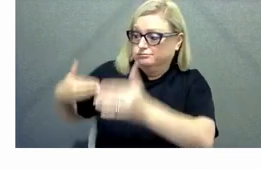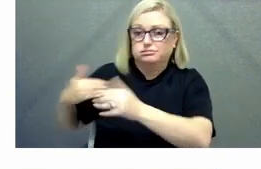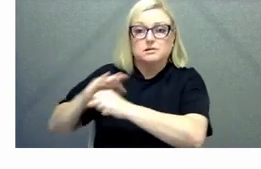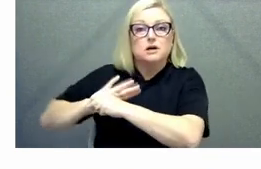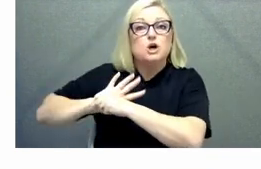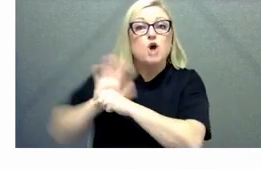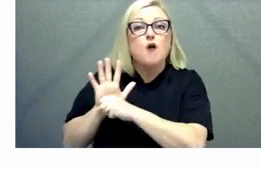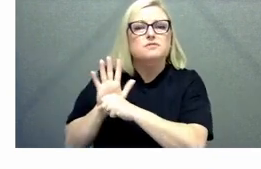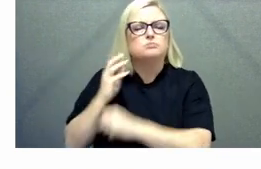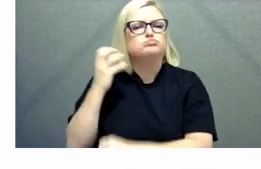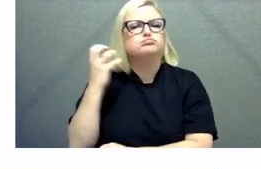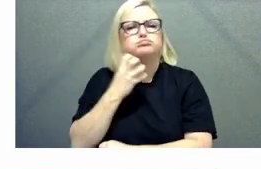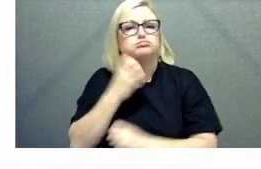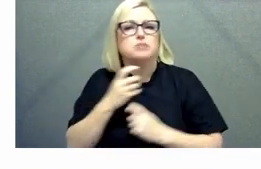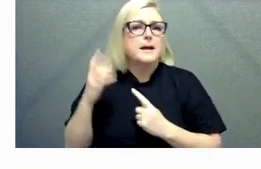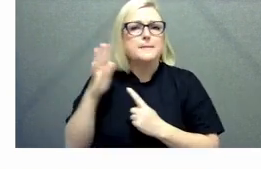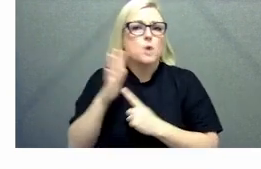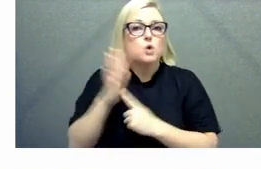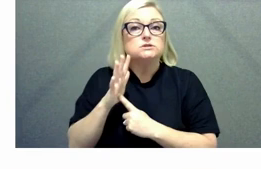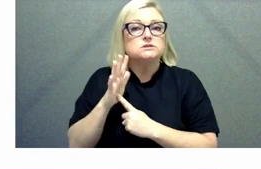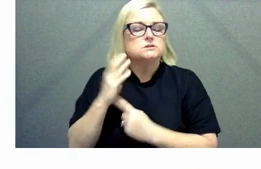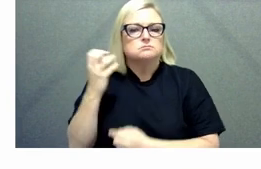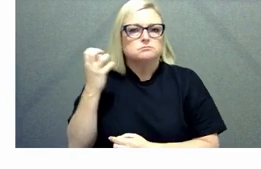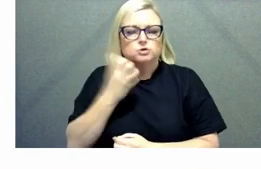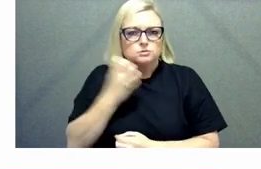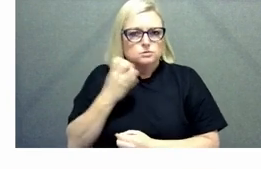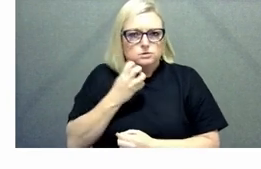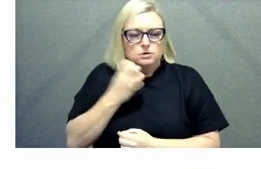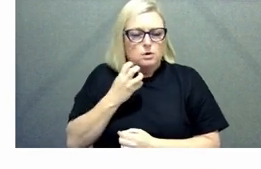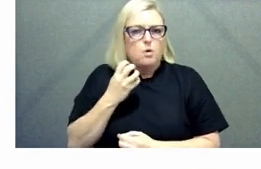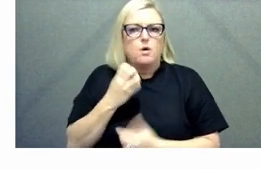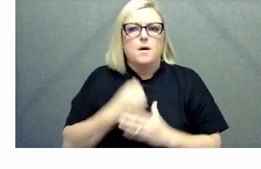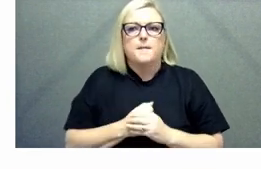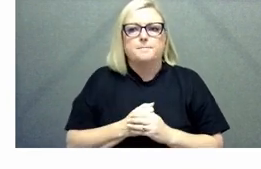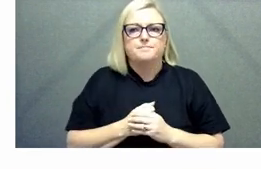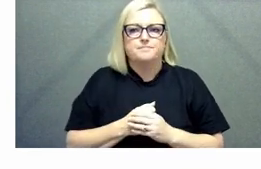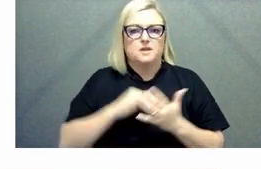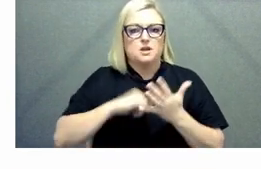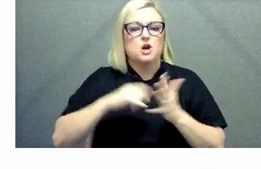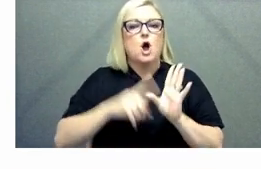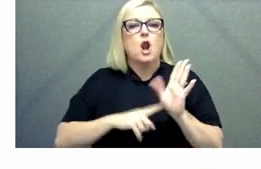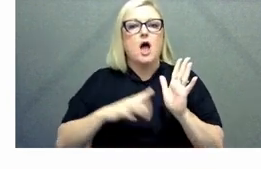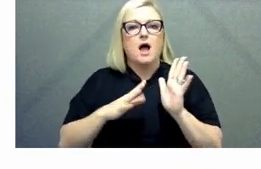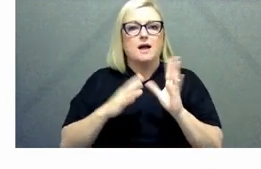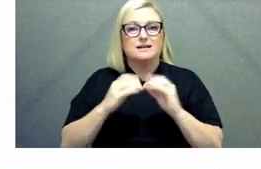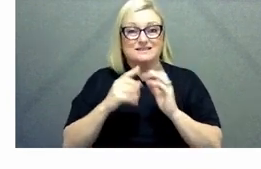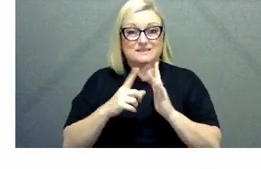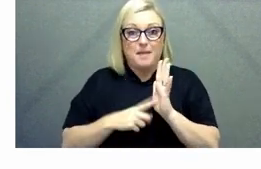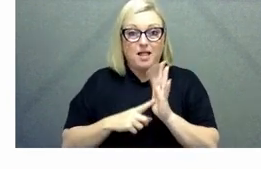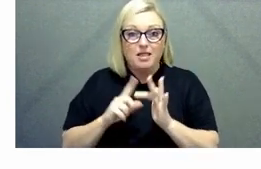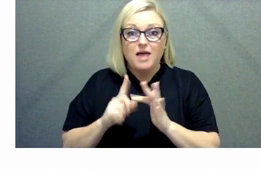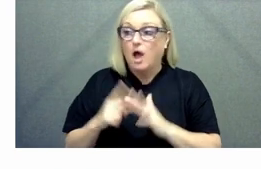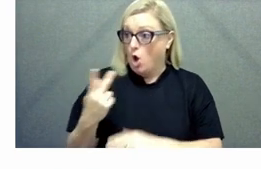at the it was at the top of the list right sybilla you know we were constantly checking in with one another